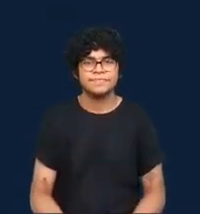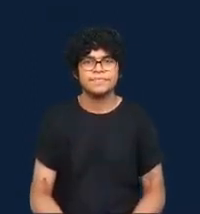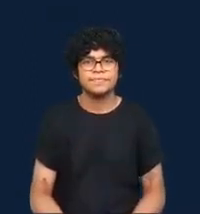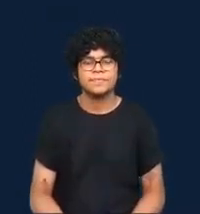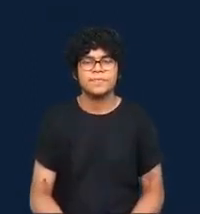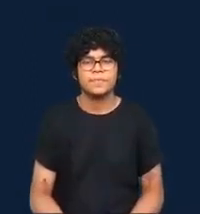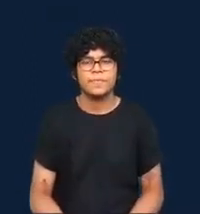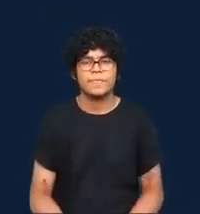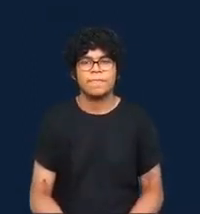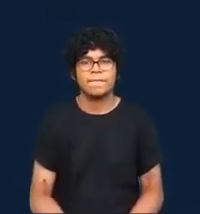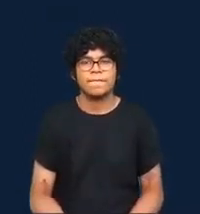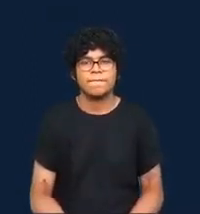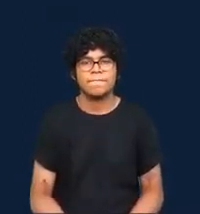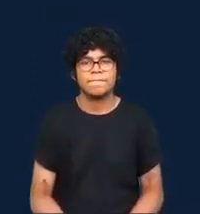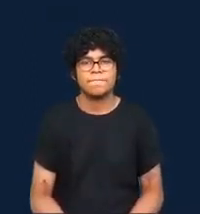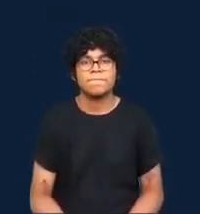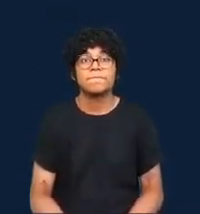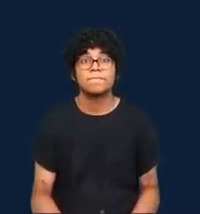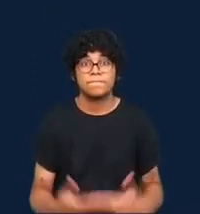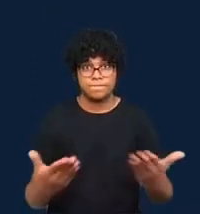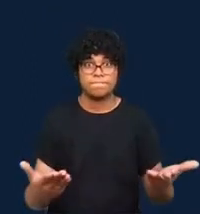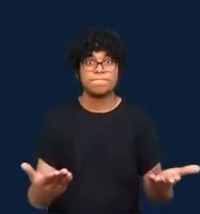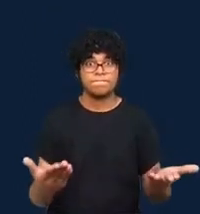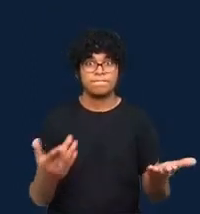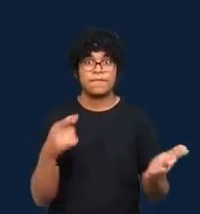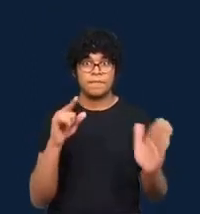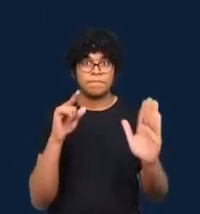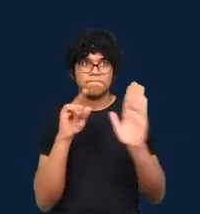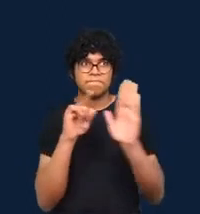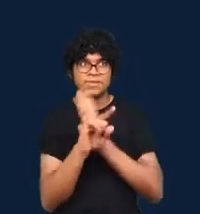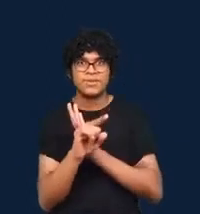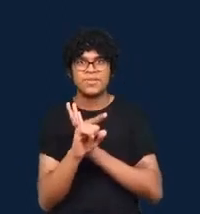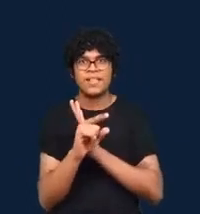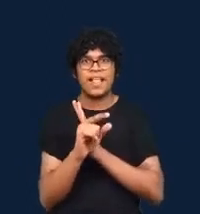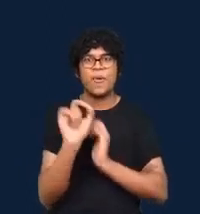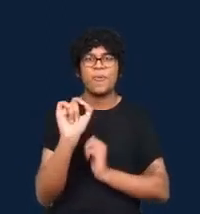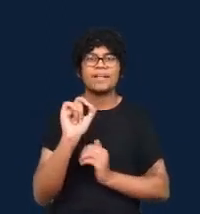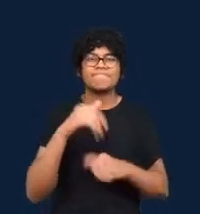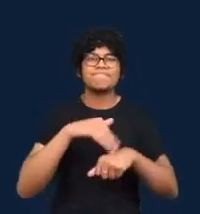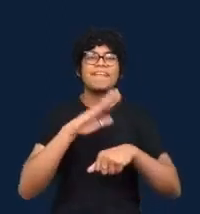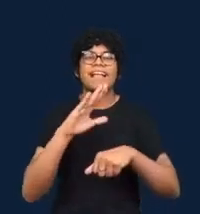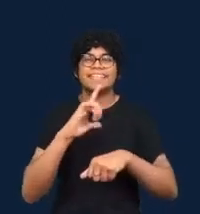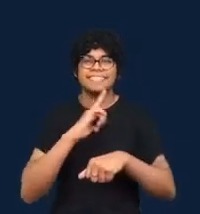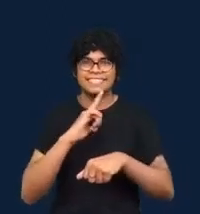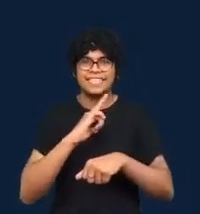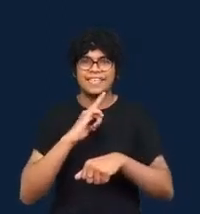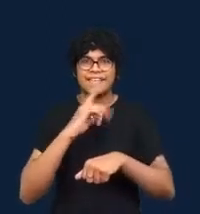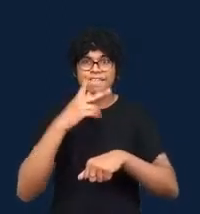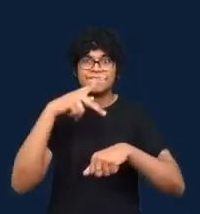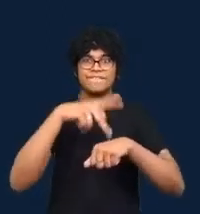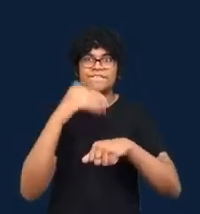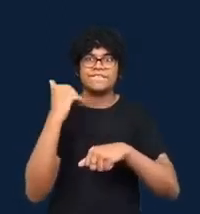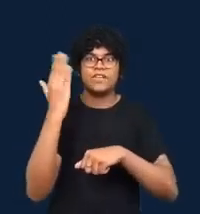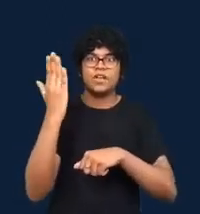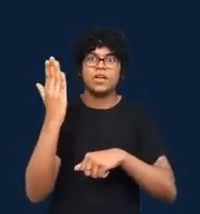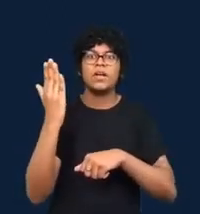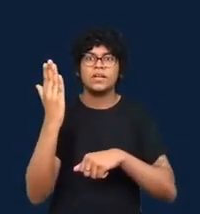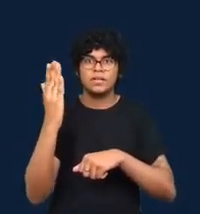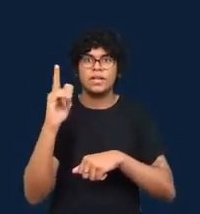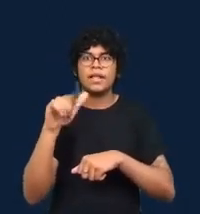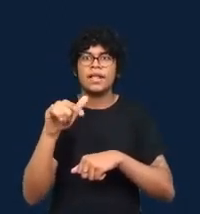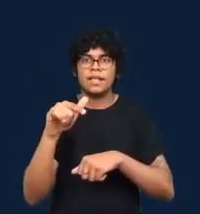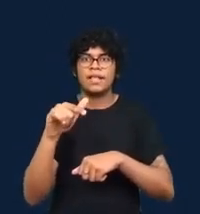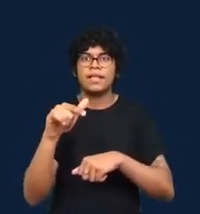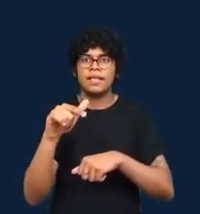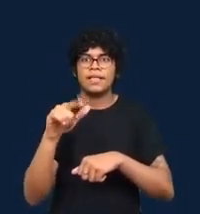And I think that this question of what else is out there is very well aligned with the theme of this panel data journalism in the world